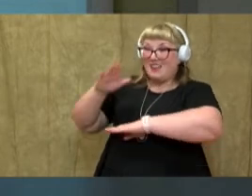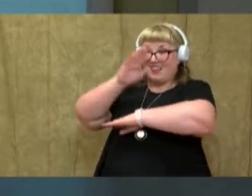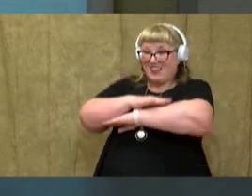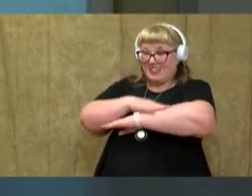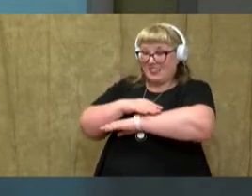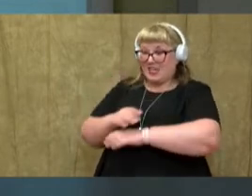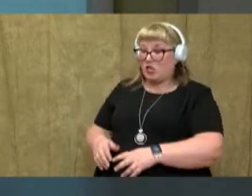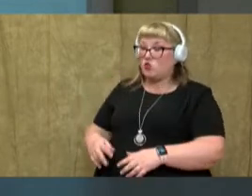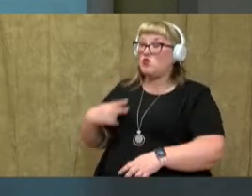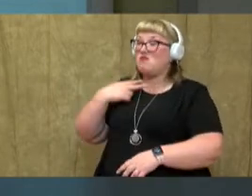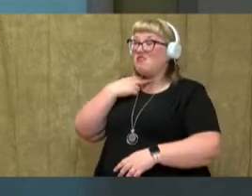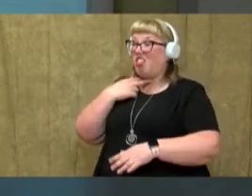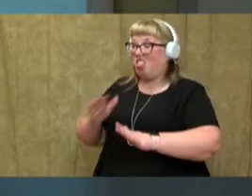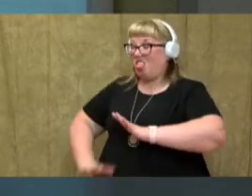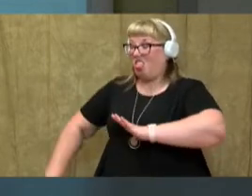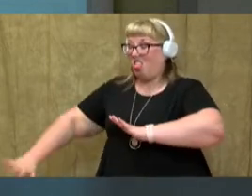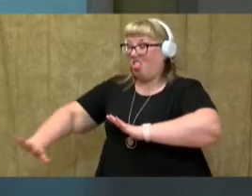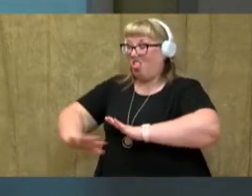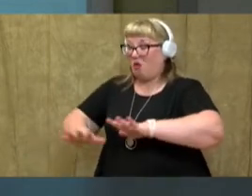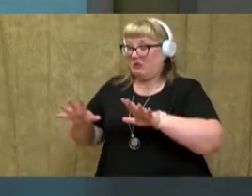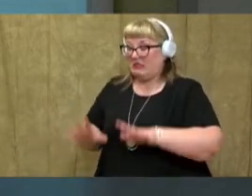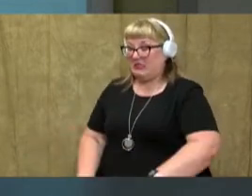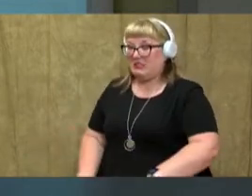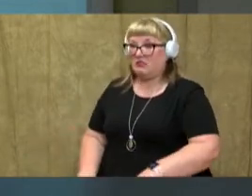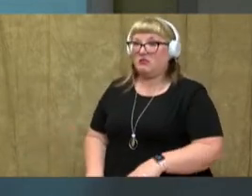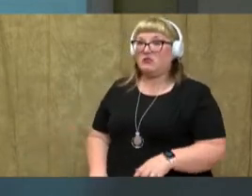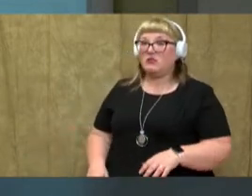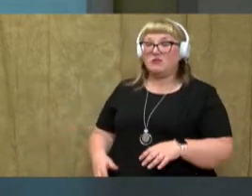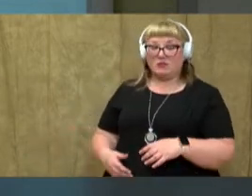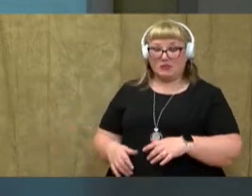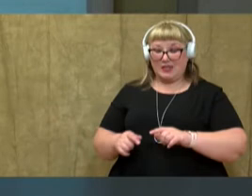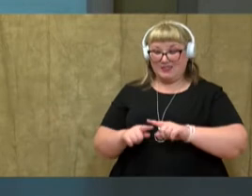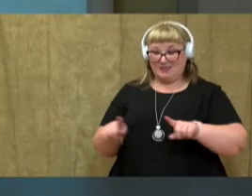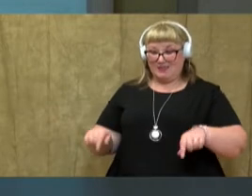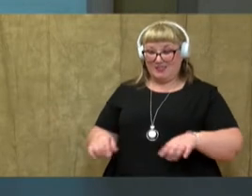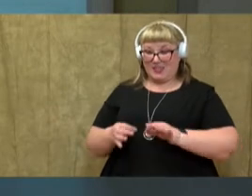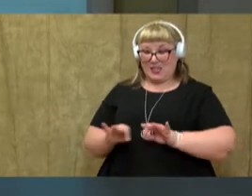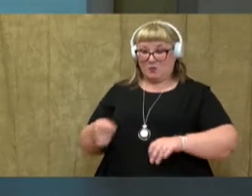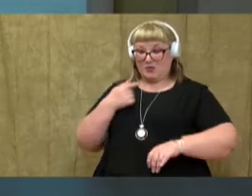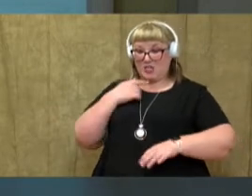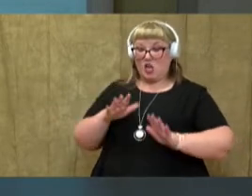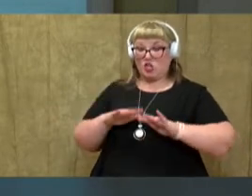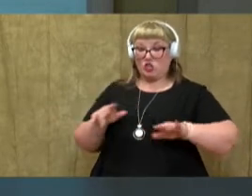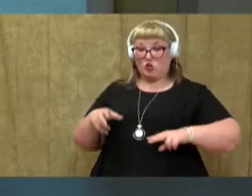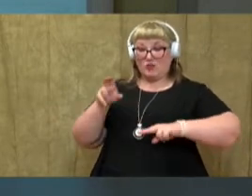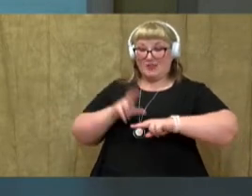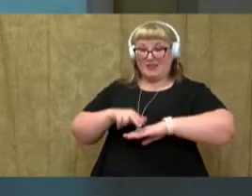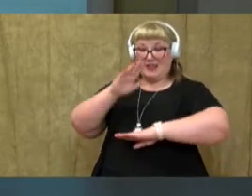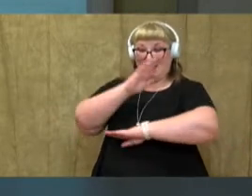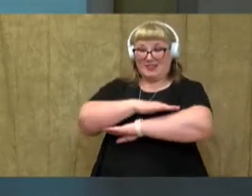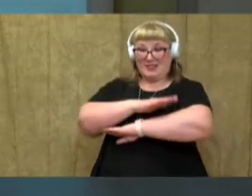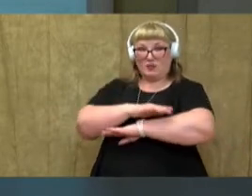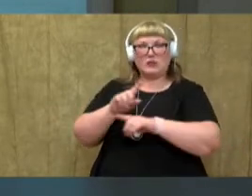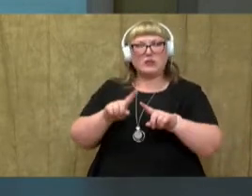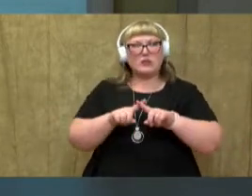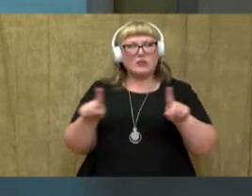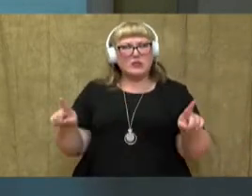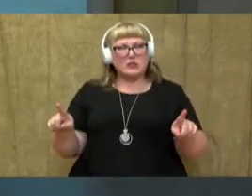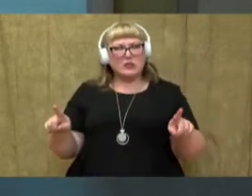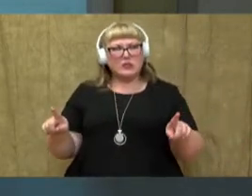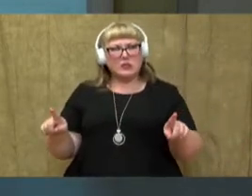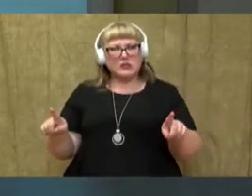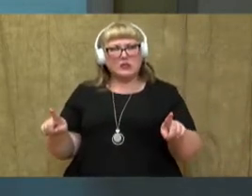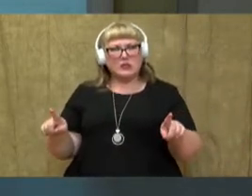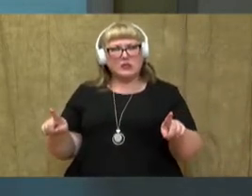nailed to the ground. Our text feature, our caption says, children sat at desks. How is that different from